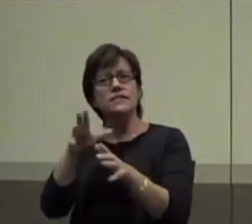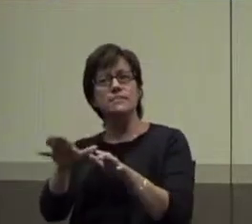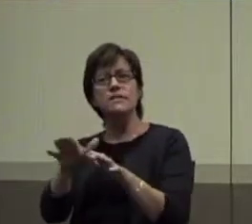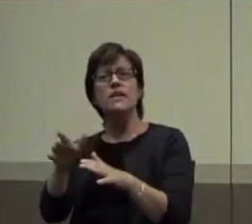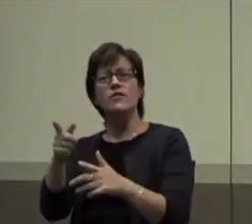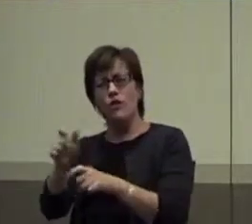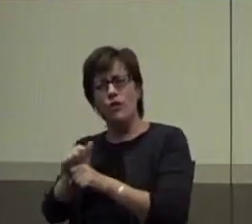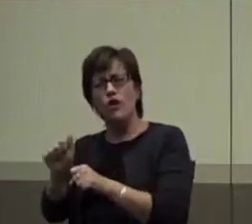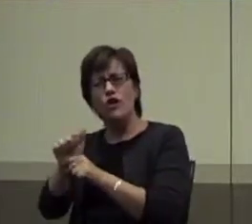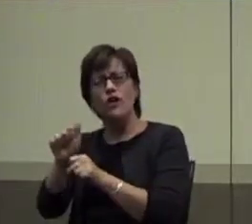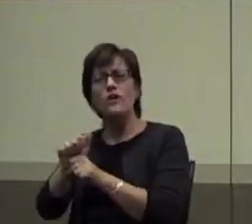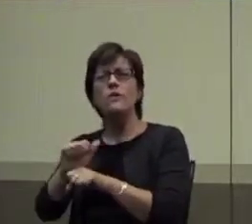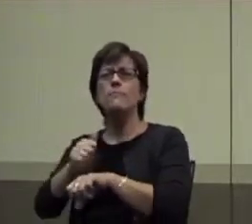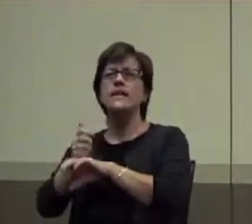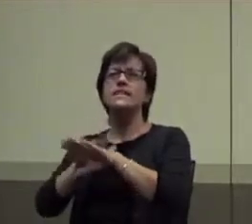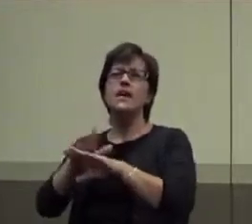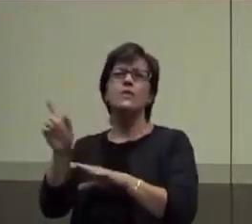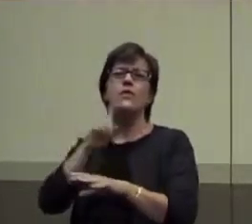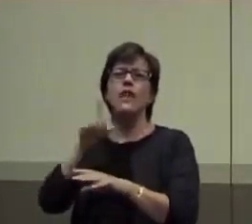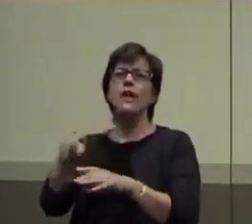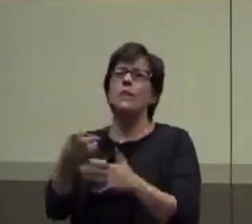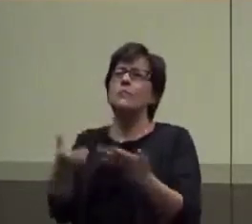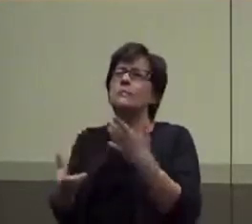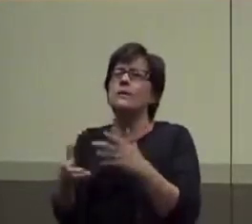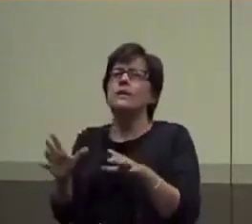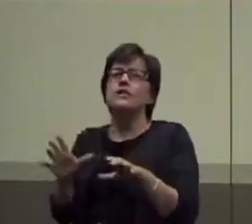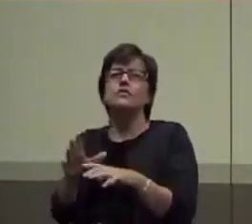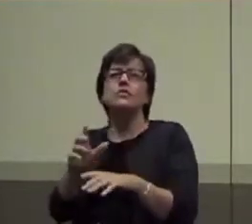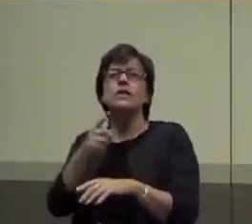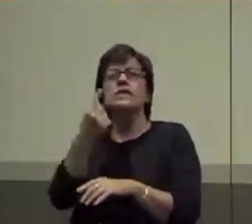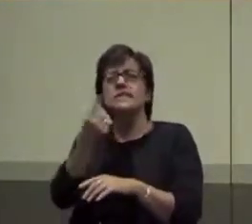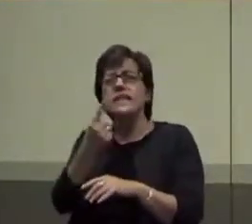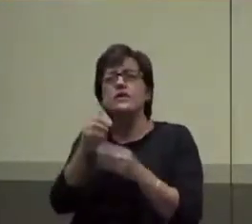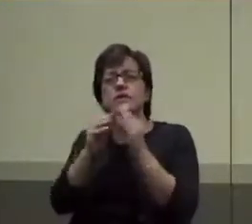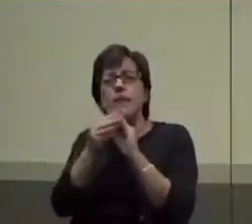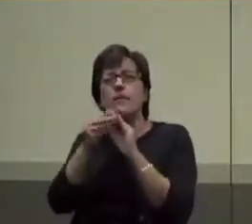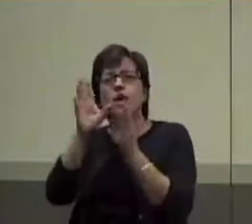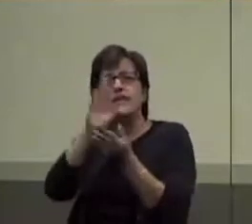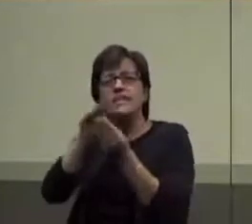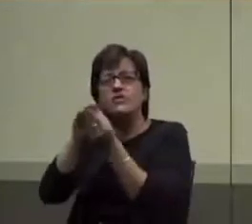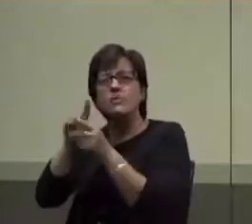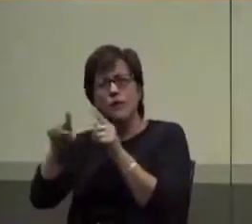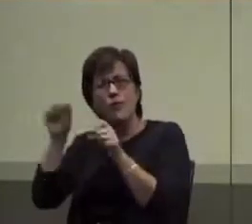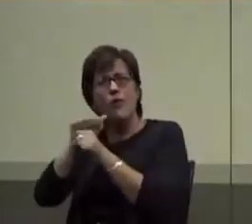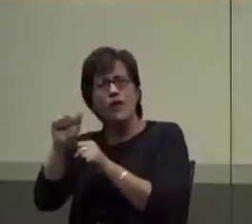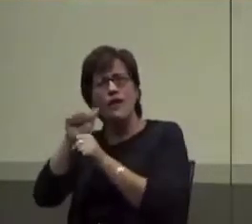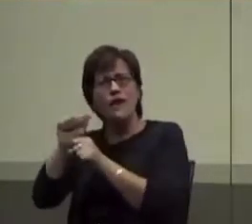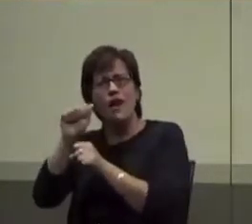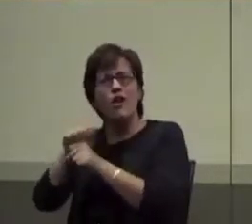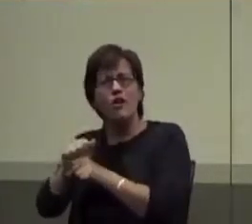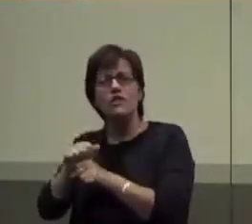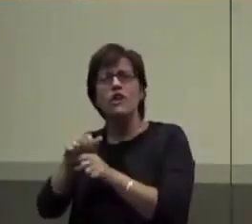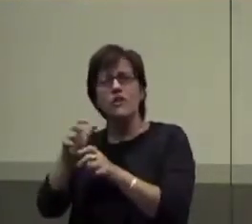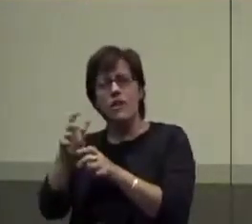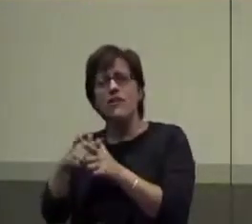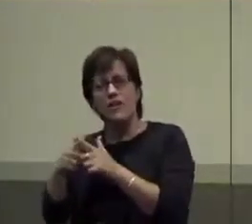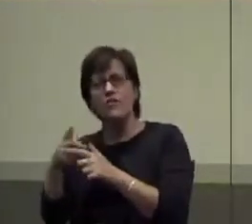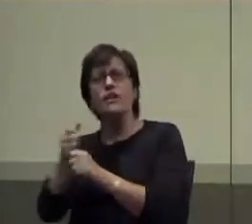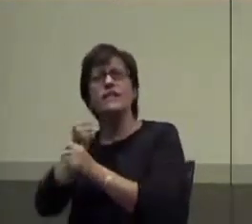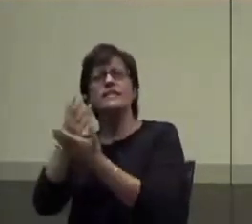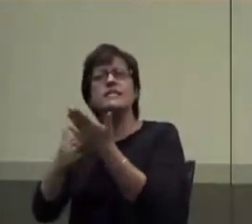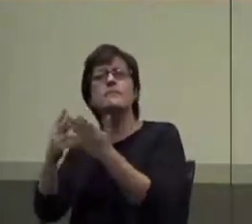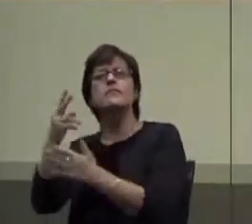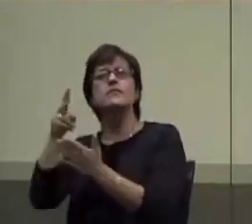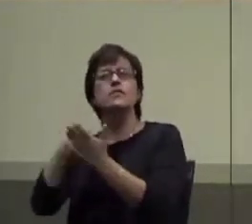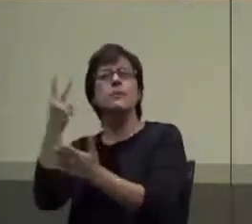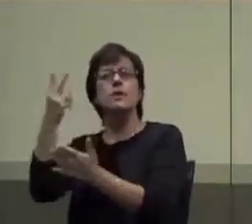based on where they're at. They're doing, they might be doing single digit addition, but they're working hard based on those accommodations, they're getting to the double digit. So you're going to